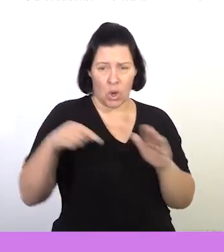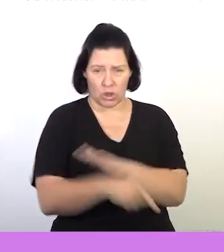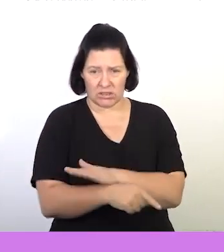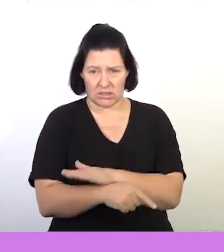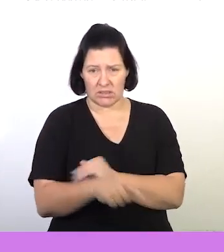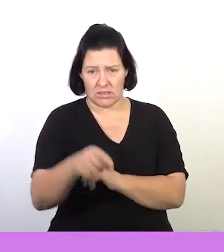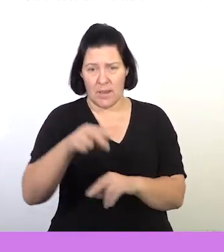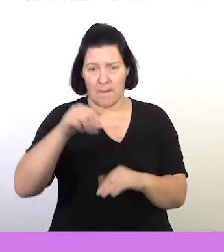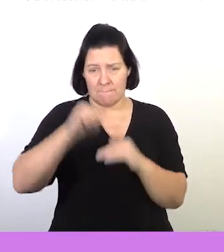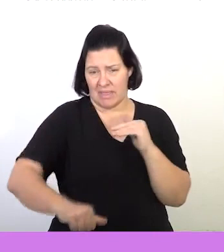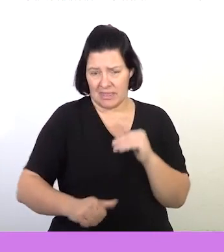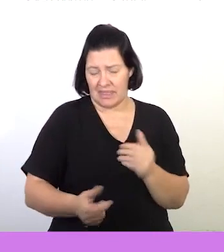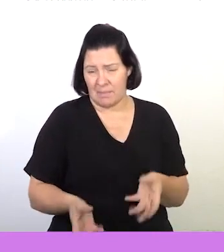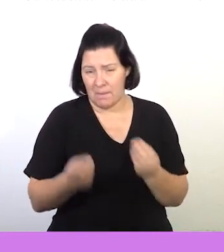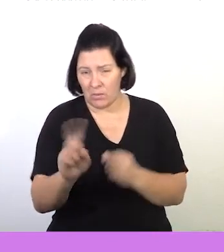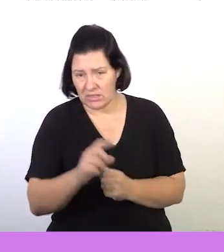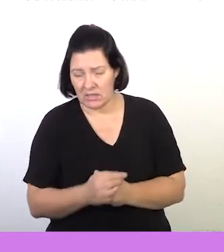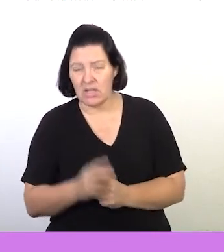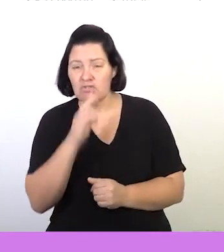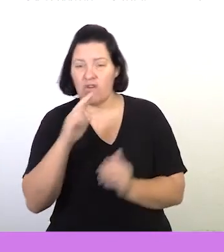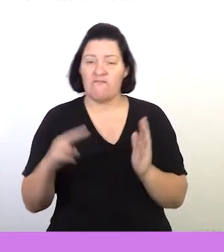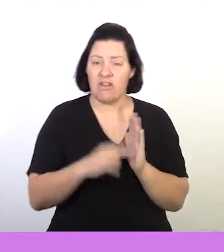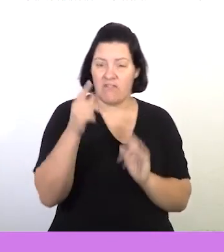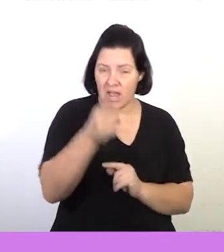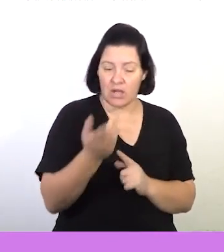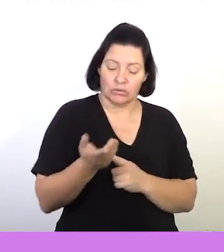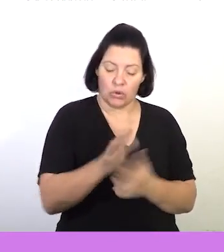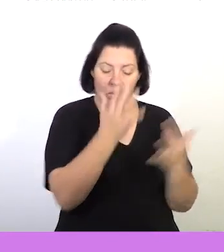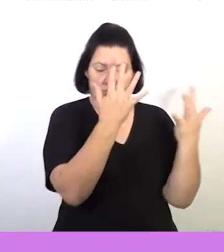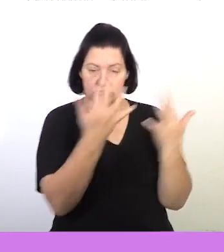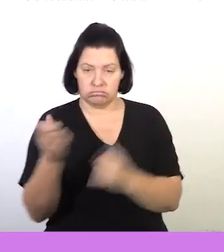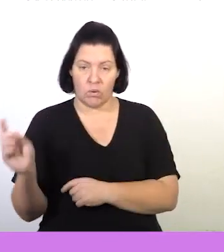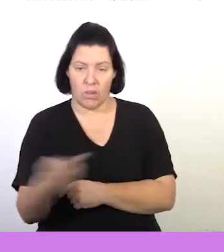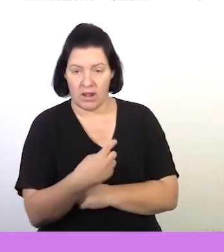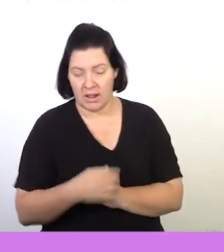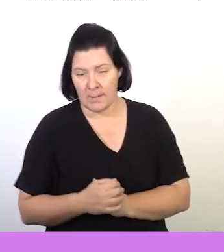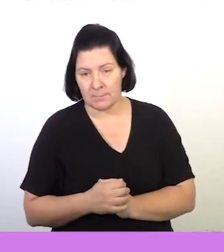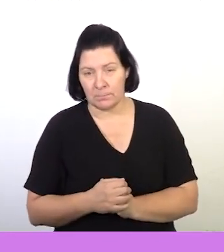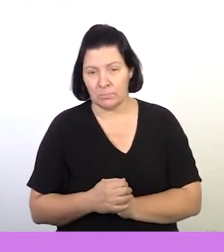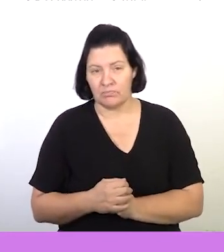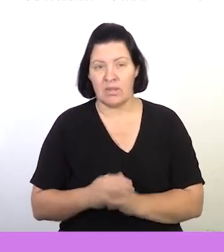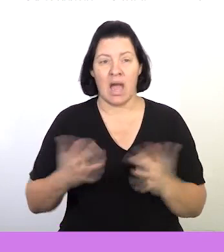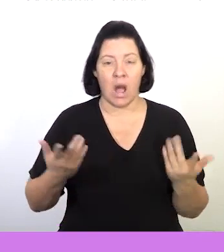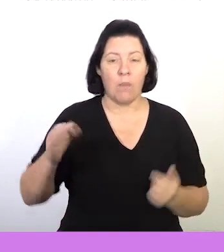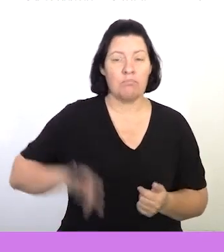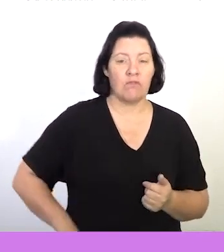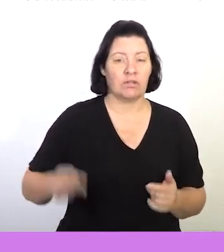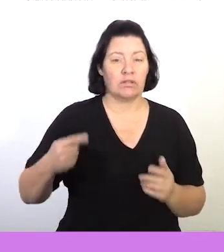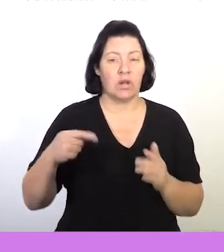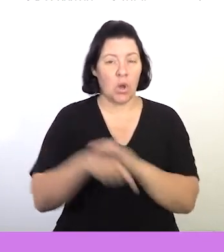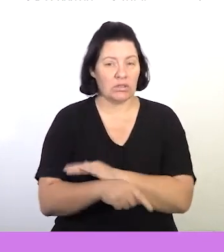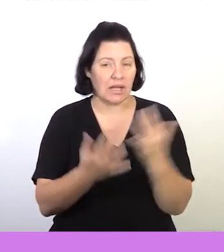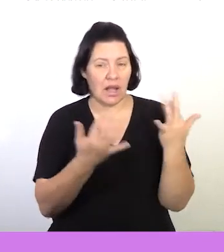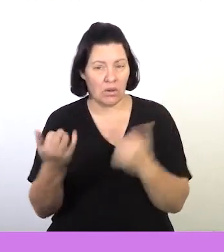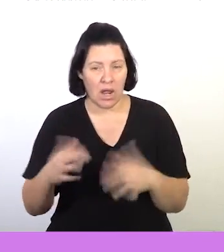a loss during this month, right? Verify your answer by showing all calculation. How do I calculate profit